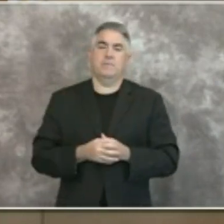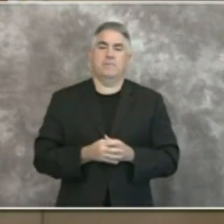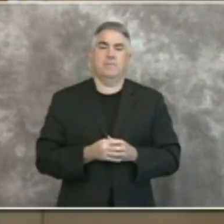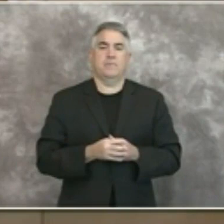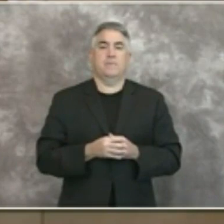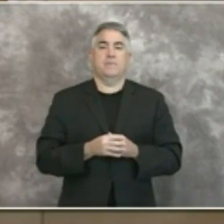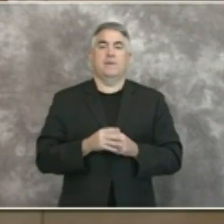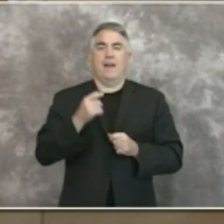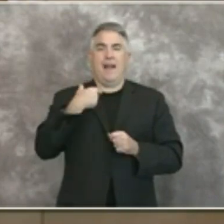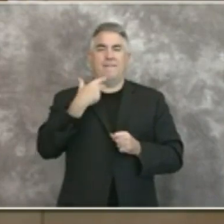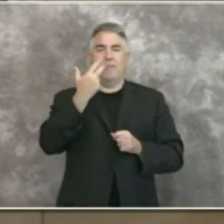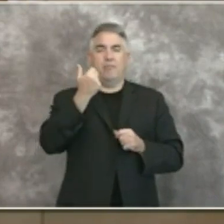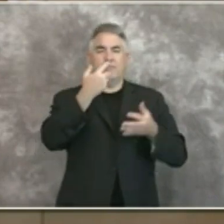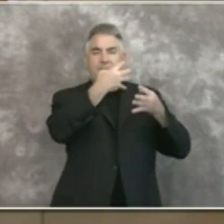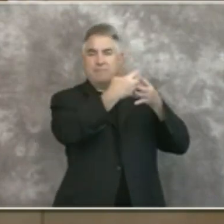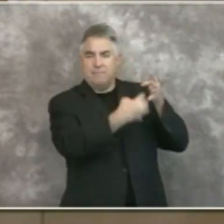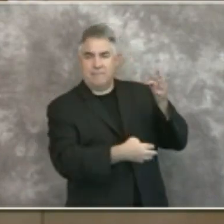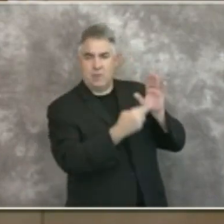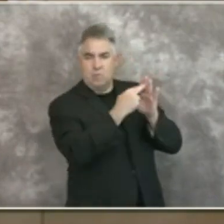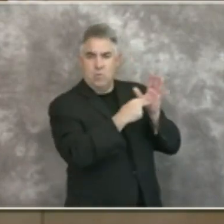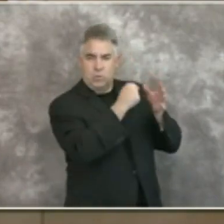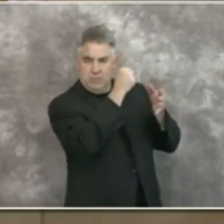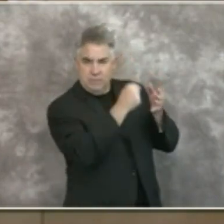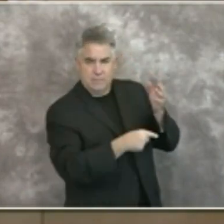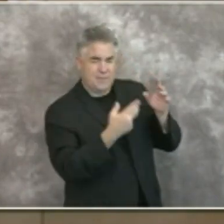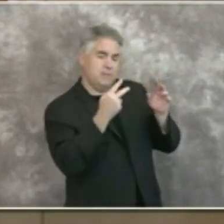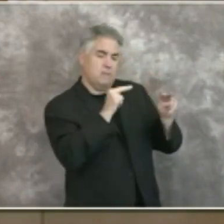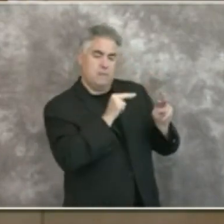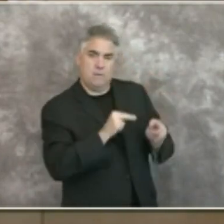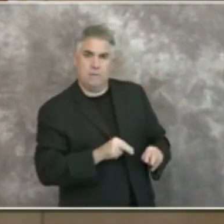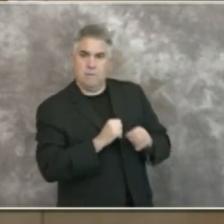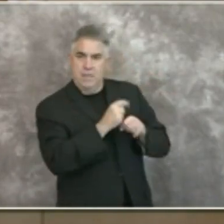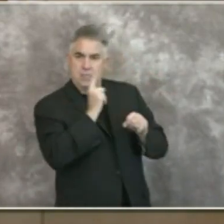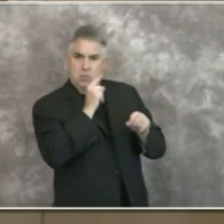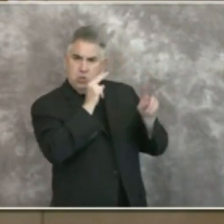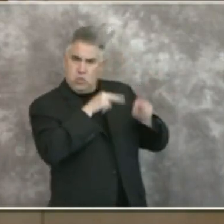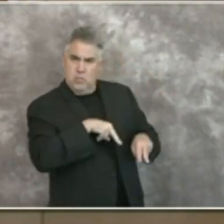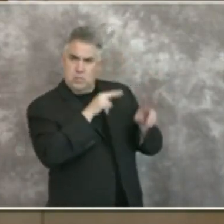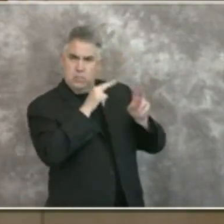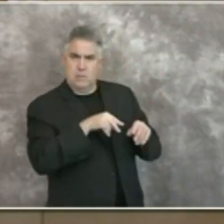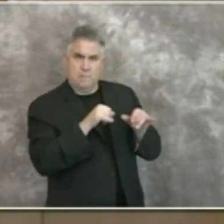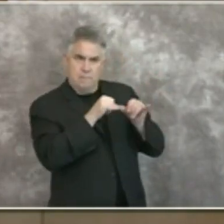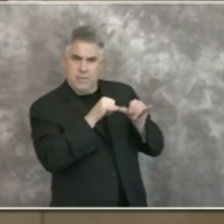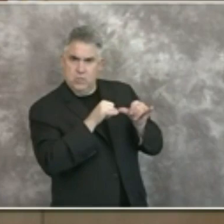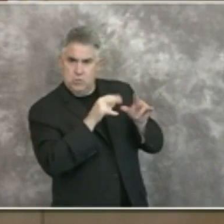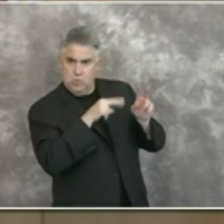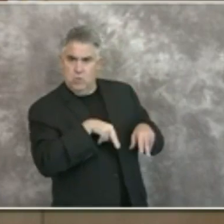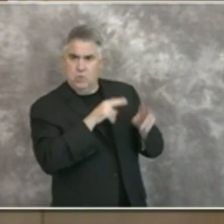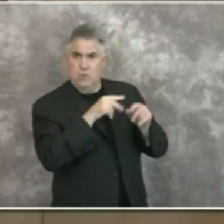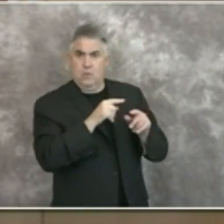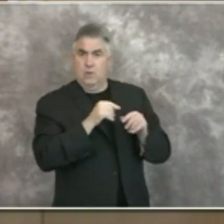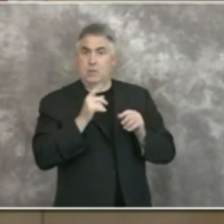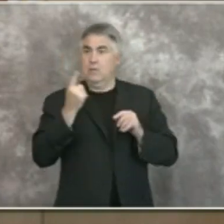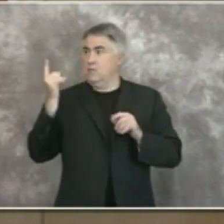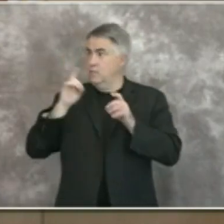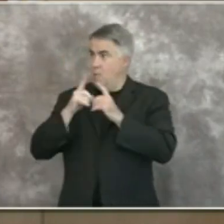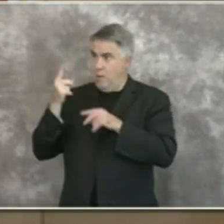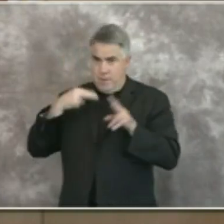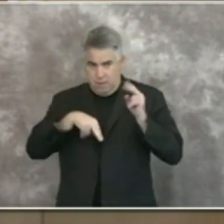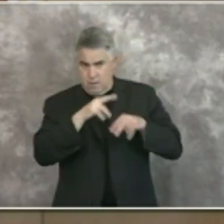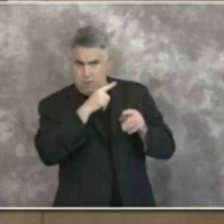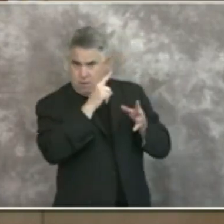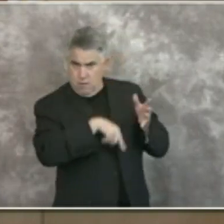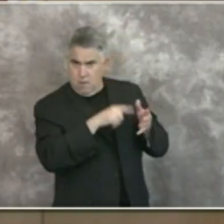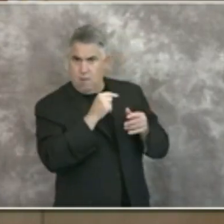mandatory measures identified by state health department as well as data requests from our local hospital system